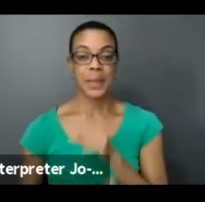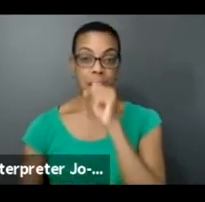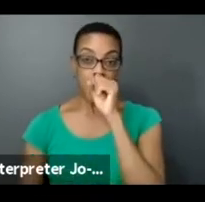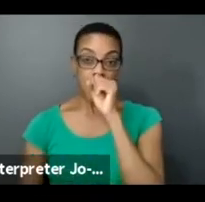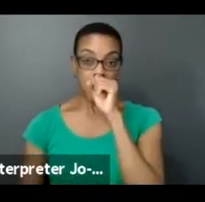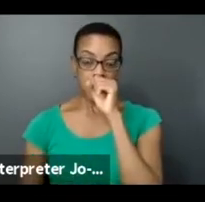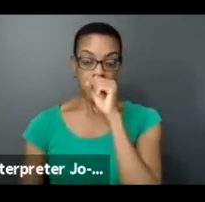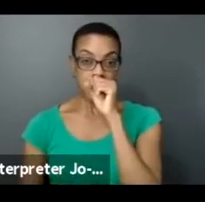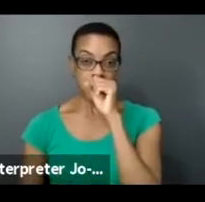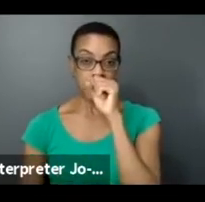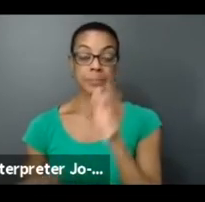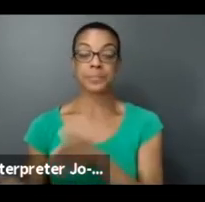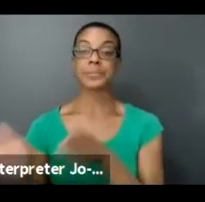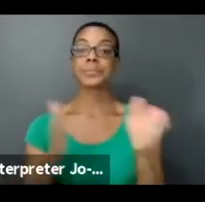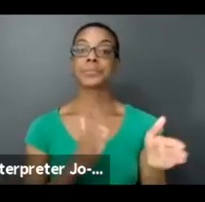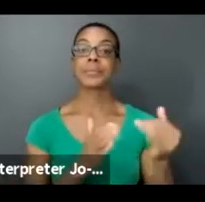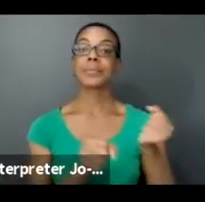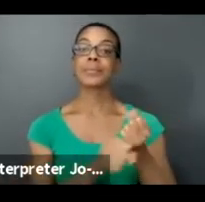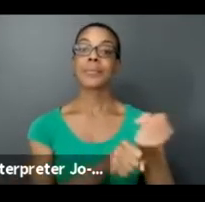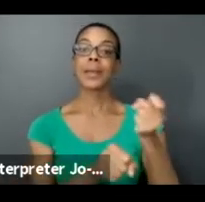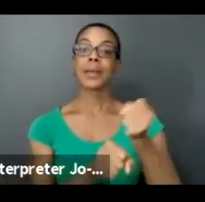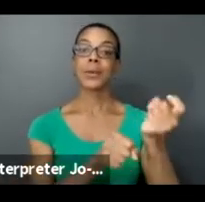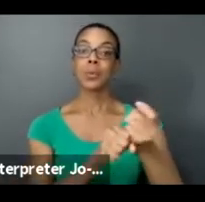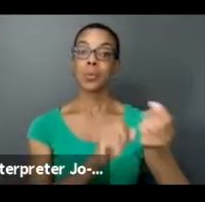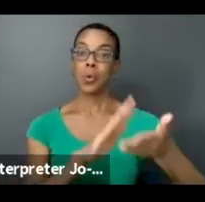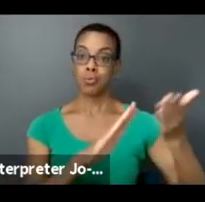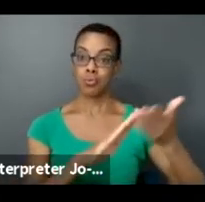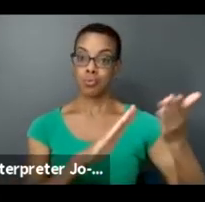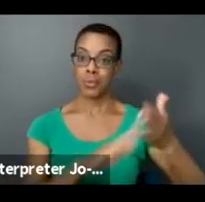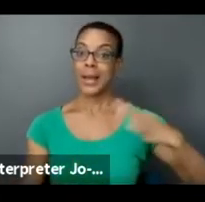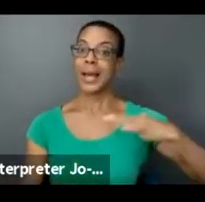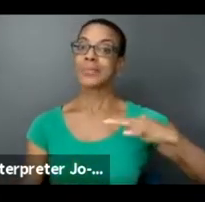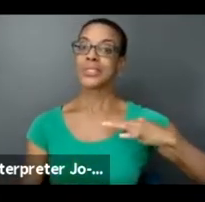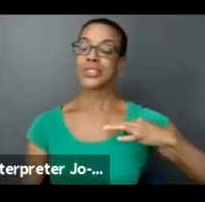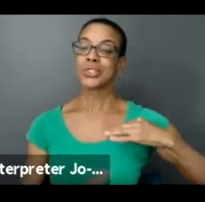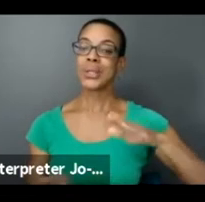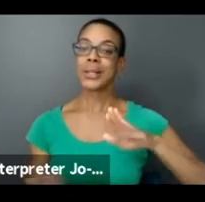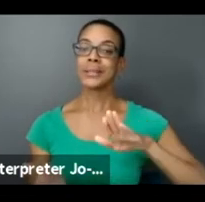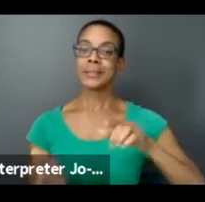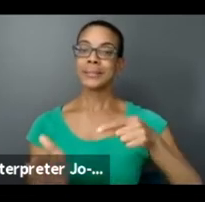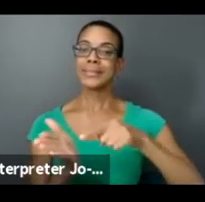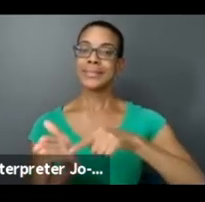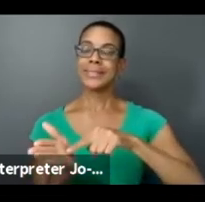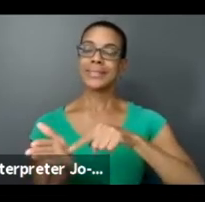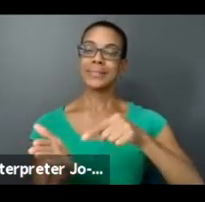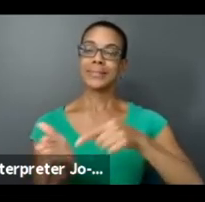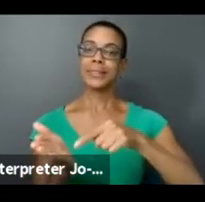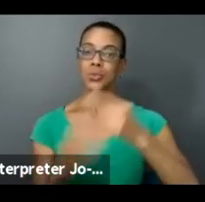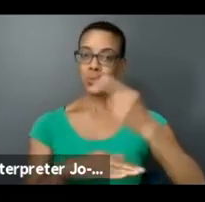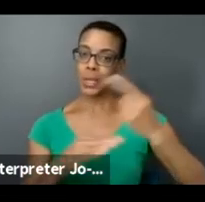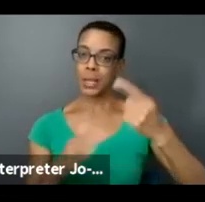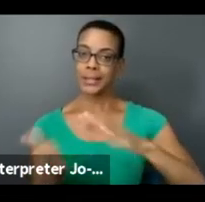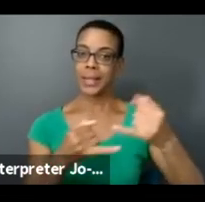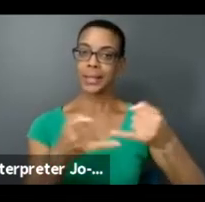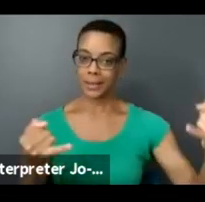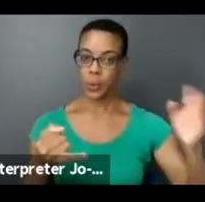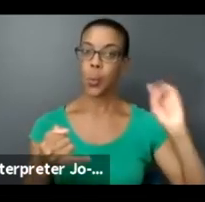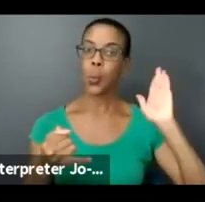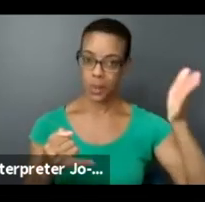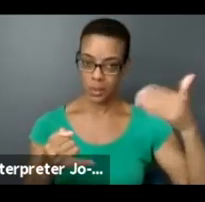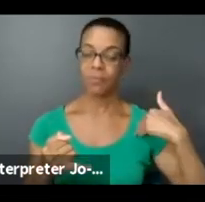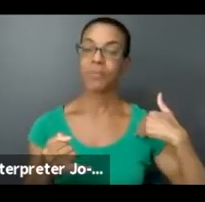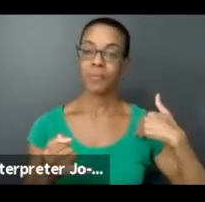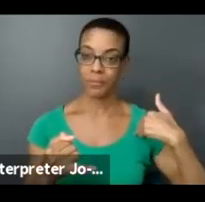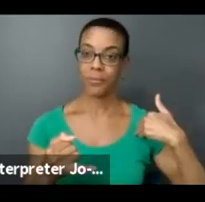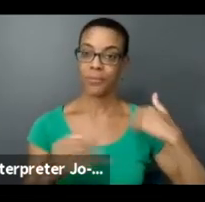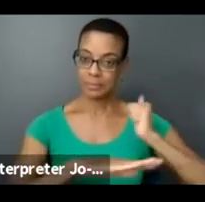So Annual Operating will have an application deadline, and that will be fall of this year, for the first deadline. It's